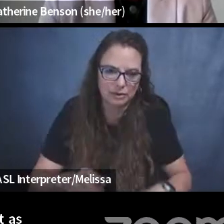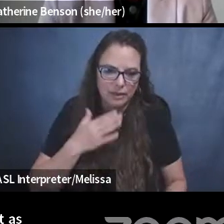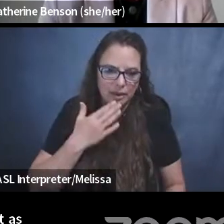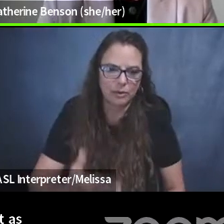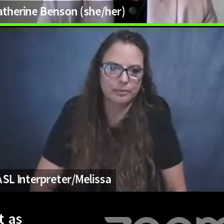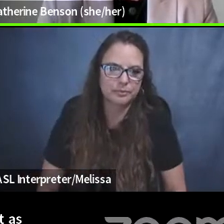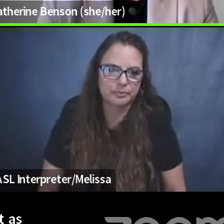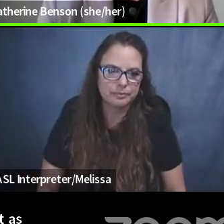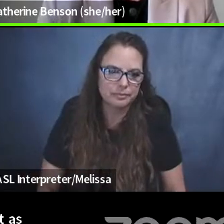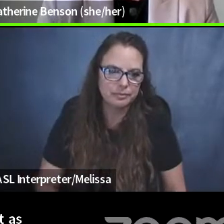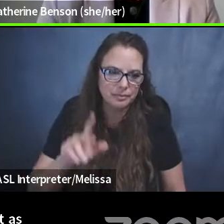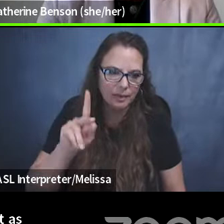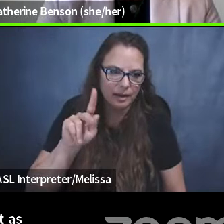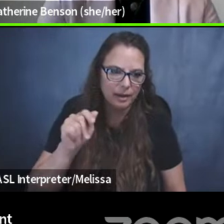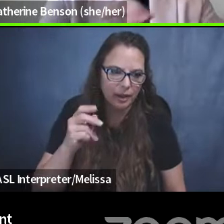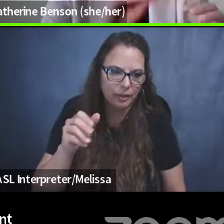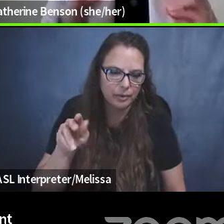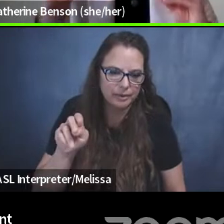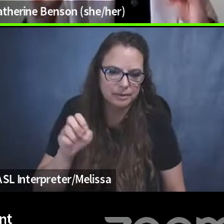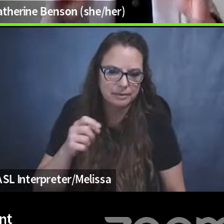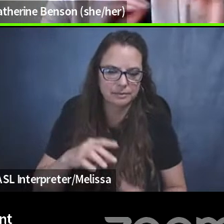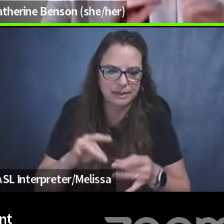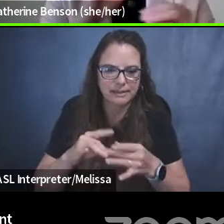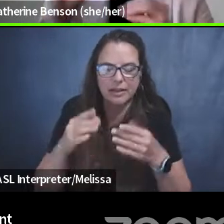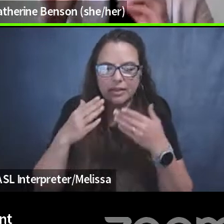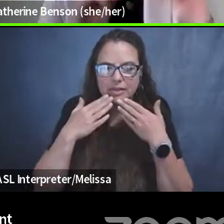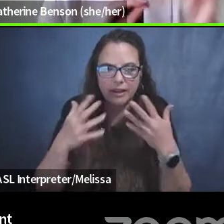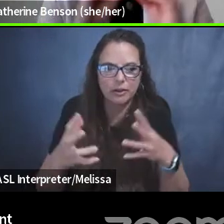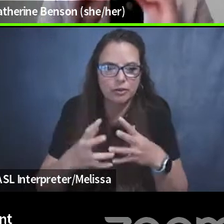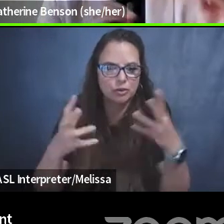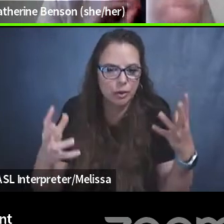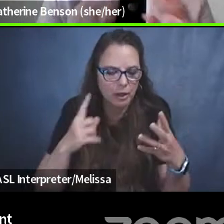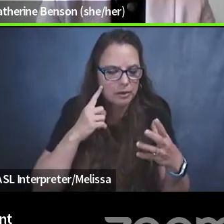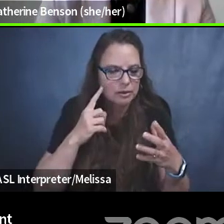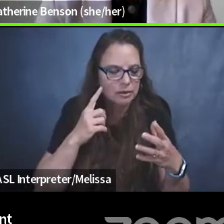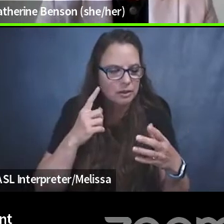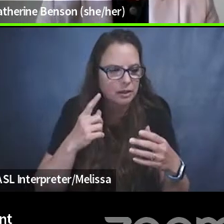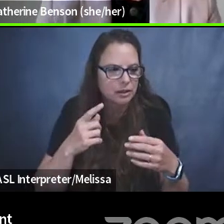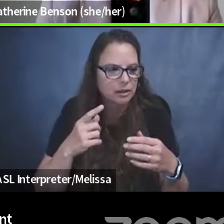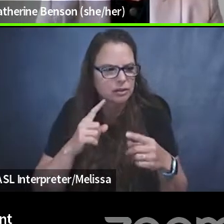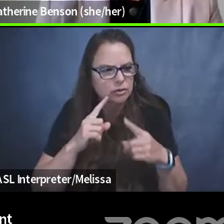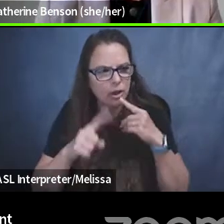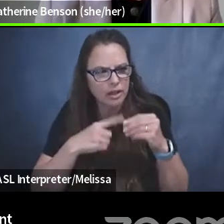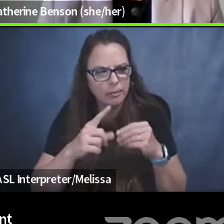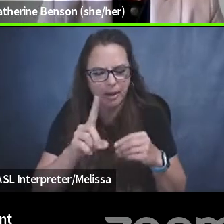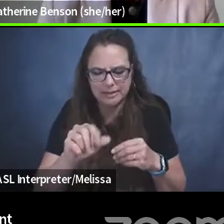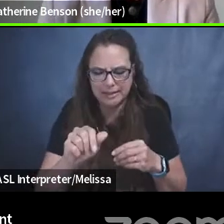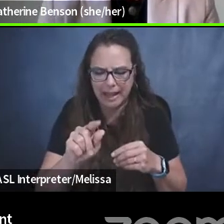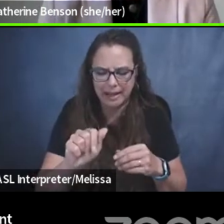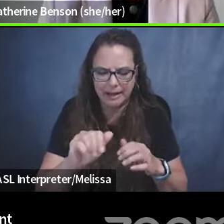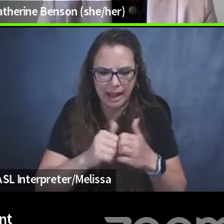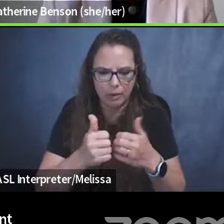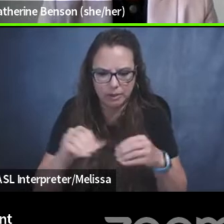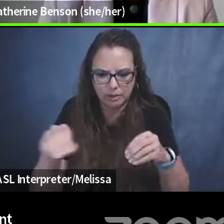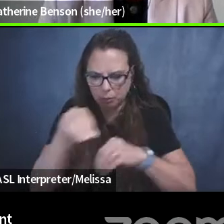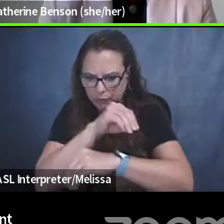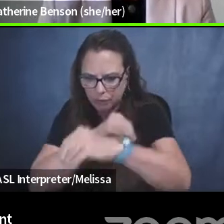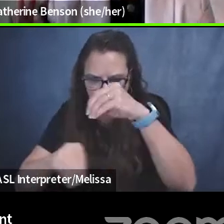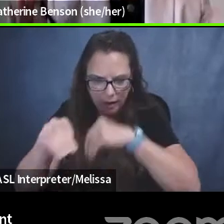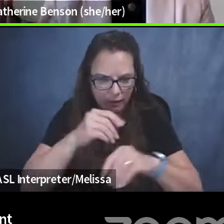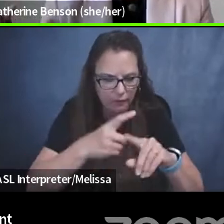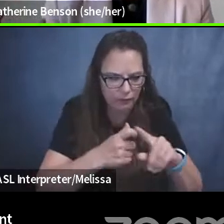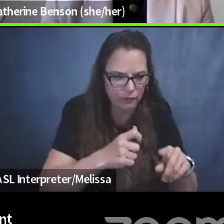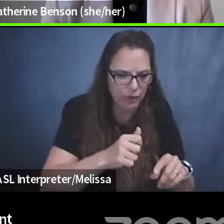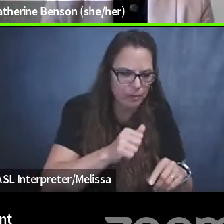Yeah. Thank you so much, Megan, for talking about the way our data gets shuffled around from the private to the public sphere. It's so important to have that conversation.